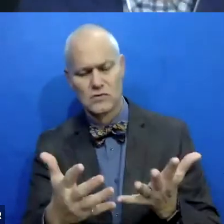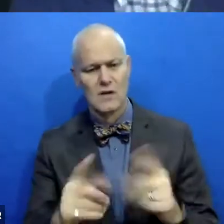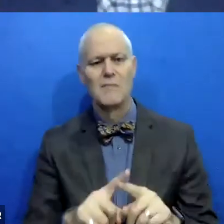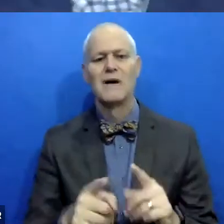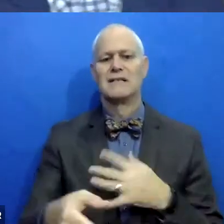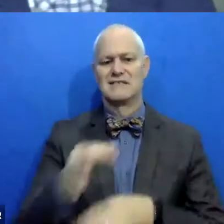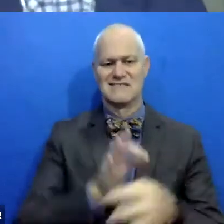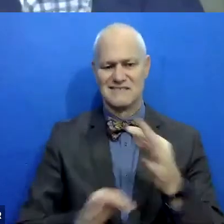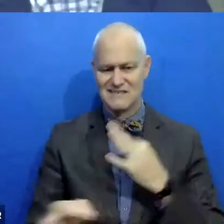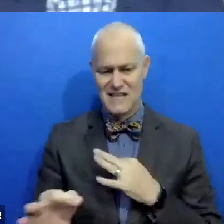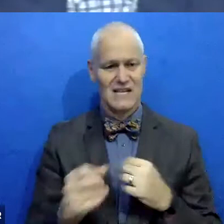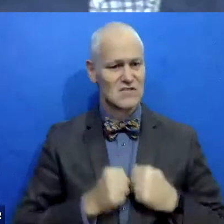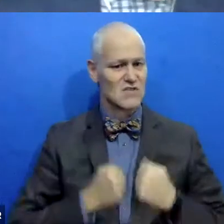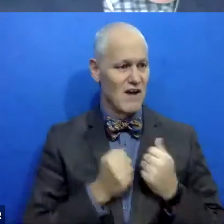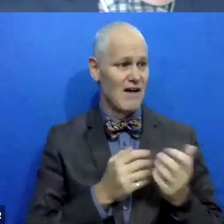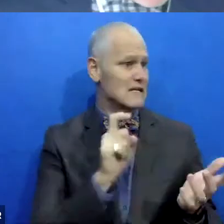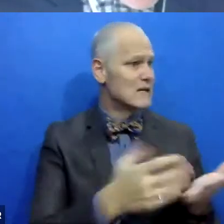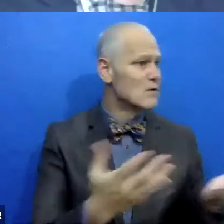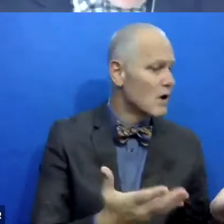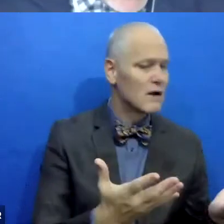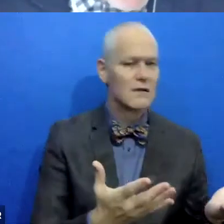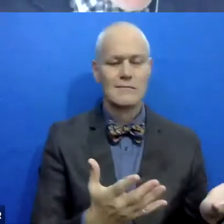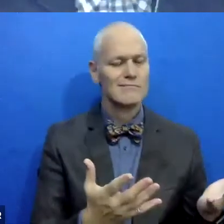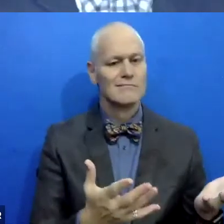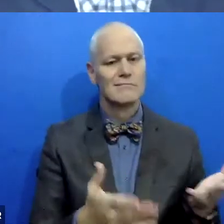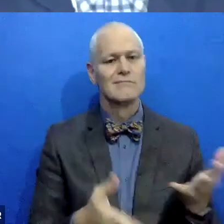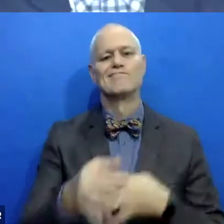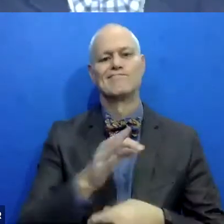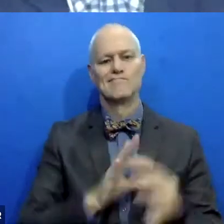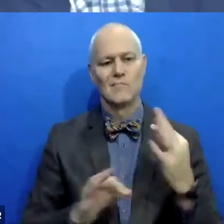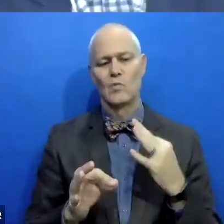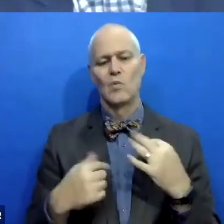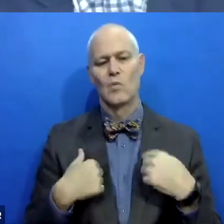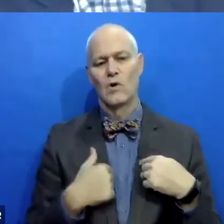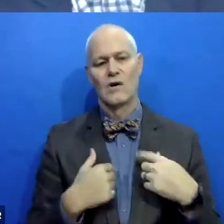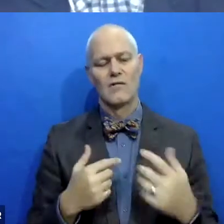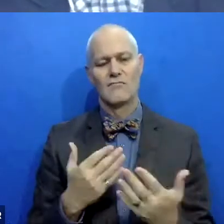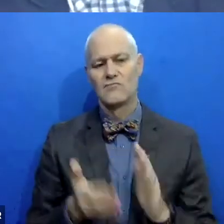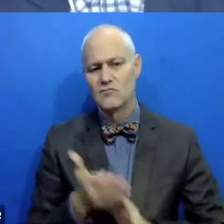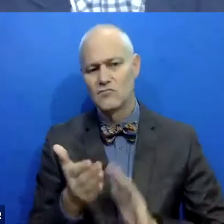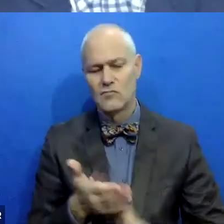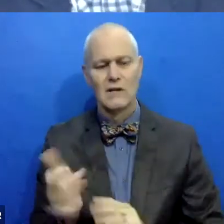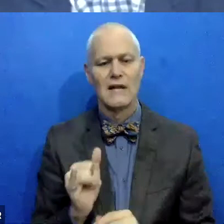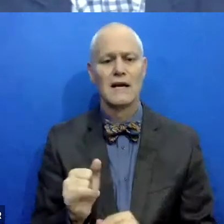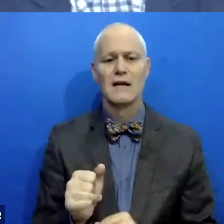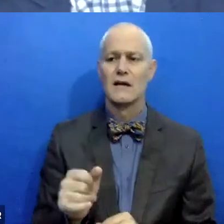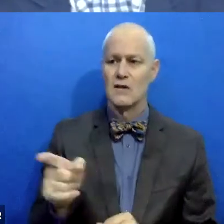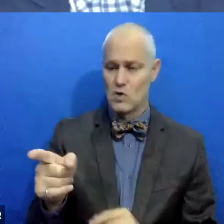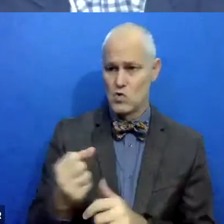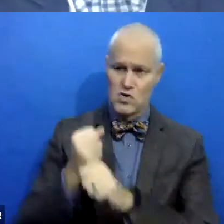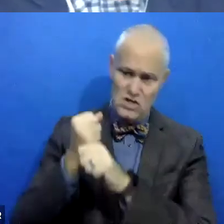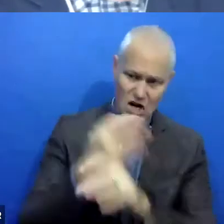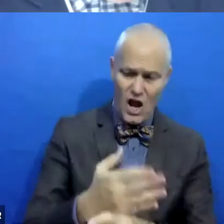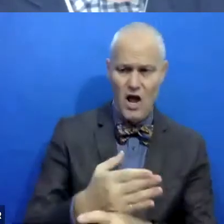based on what a survivor says they need and want, we're very often operating on, um, what a person who has caused harm